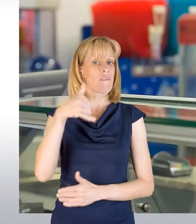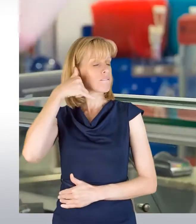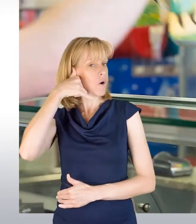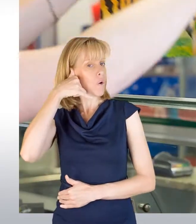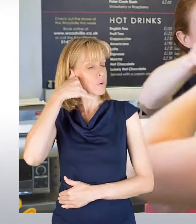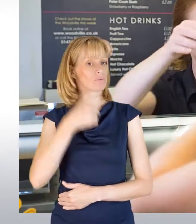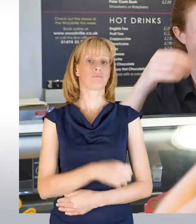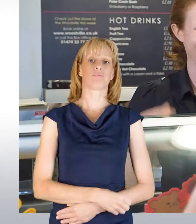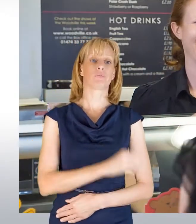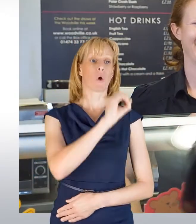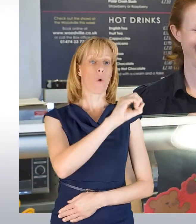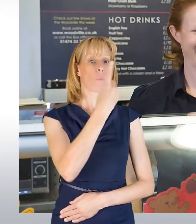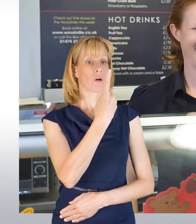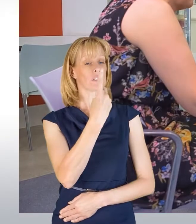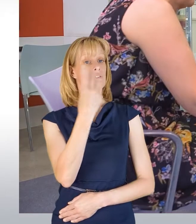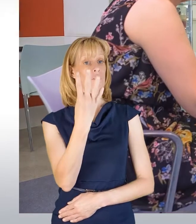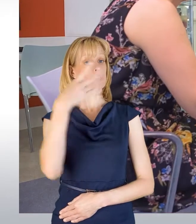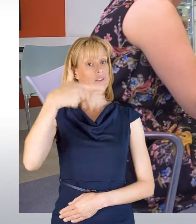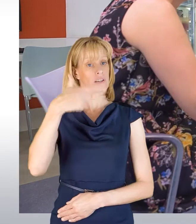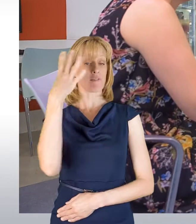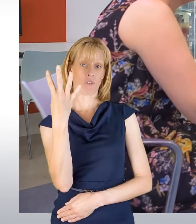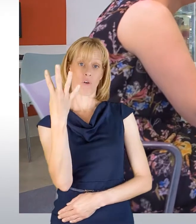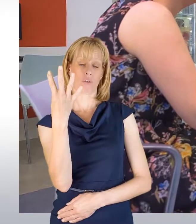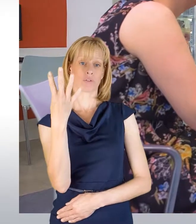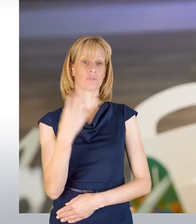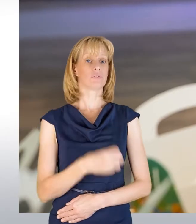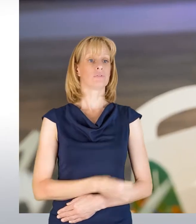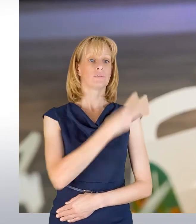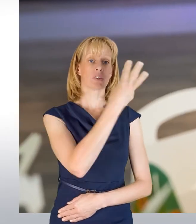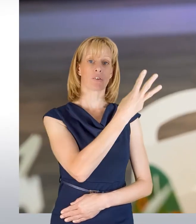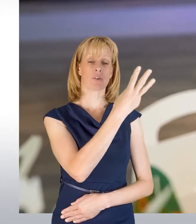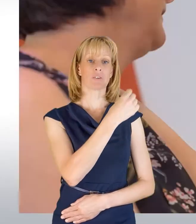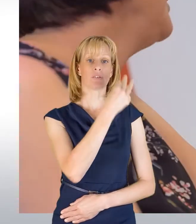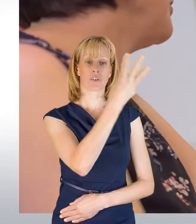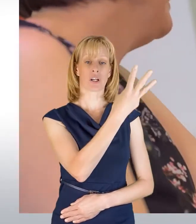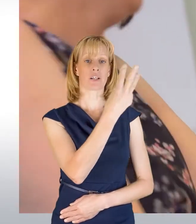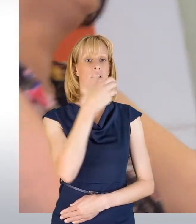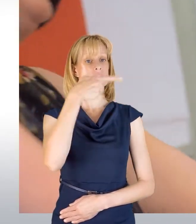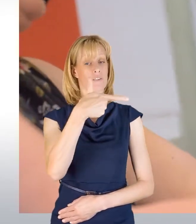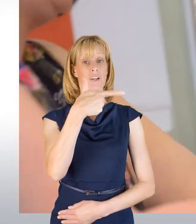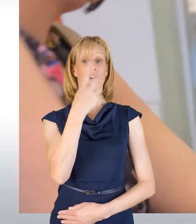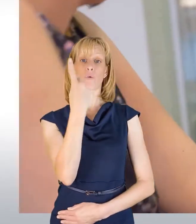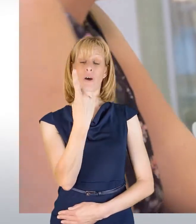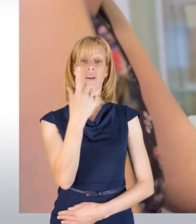You can pre-order your lunch boxes by phoning our Brasserie on 01474 337 156.